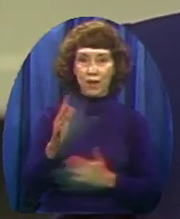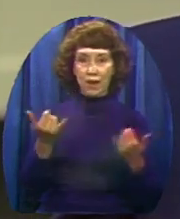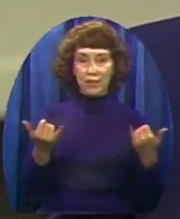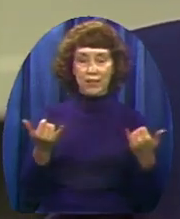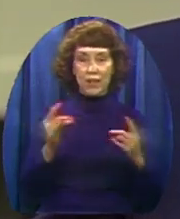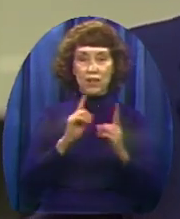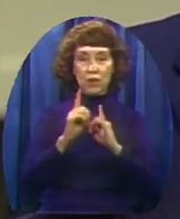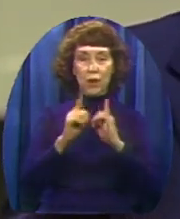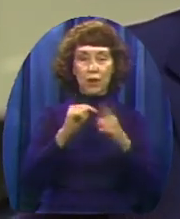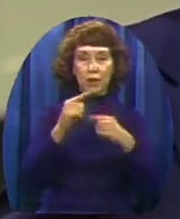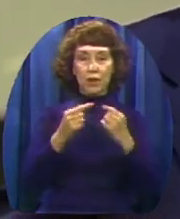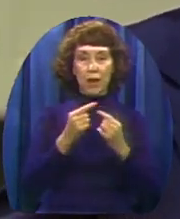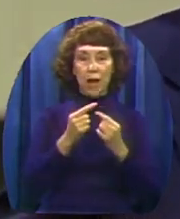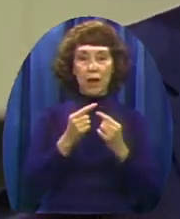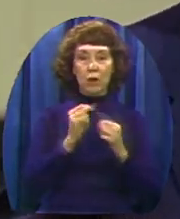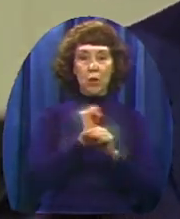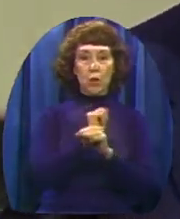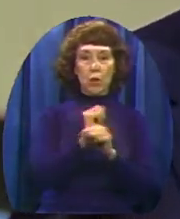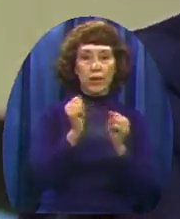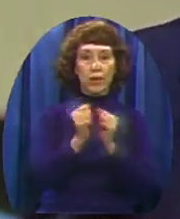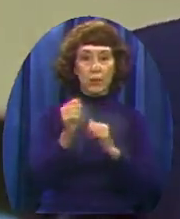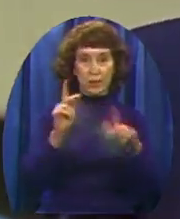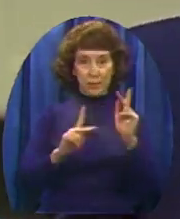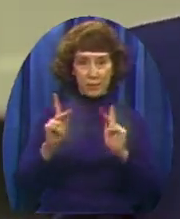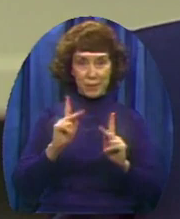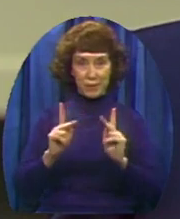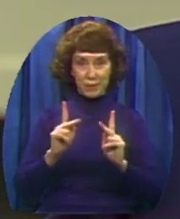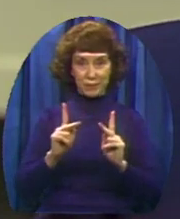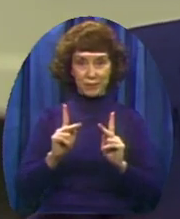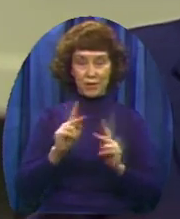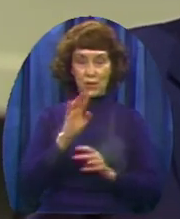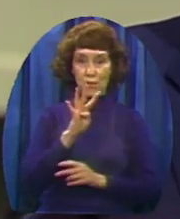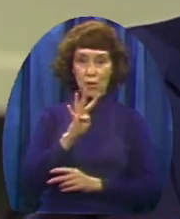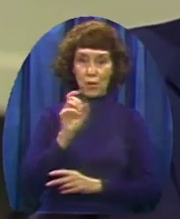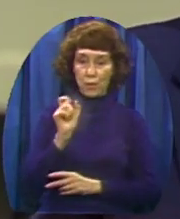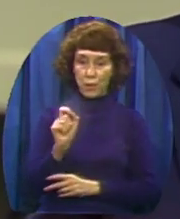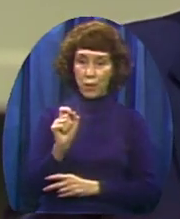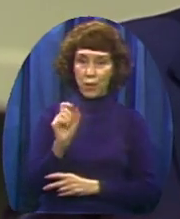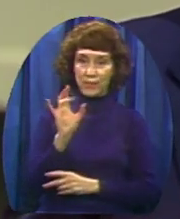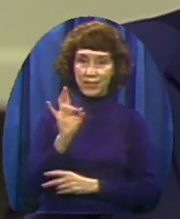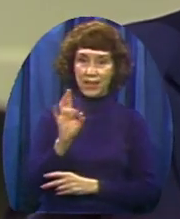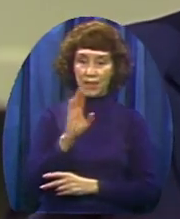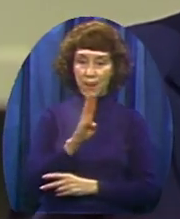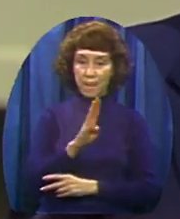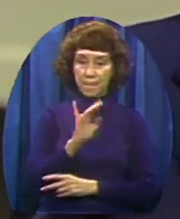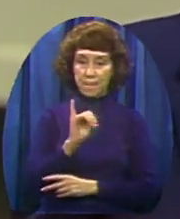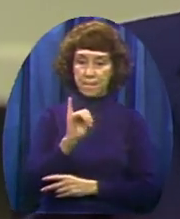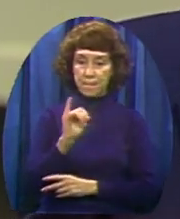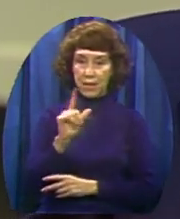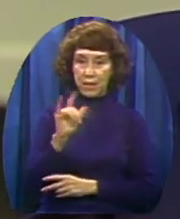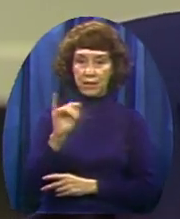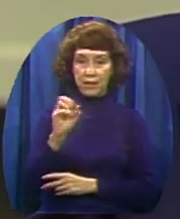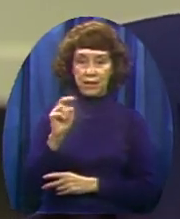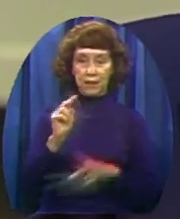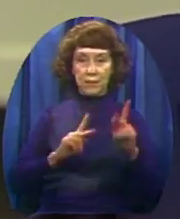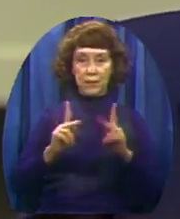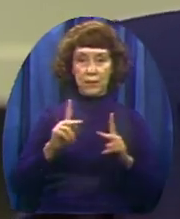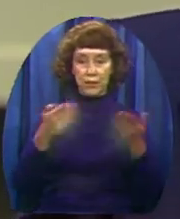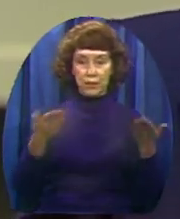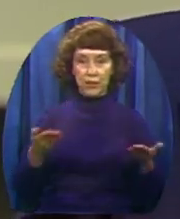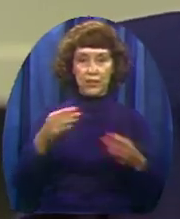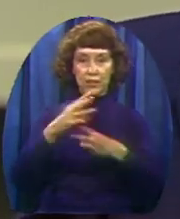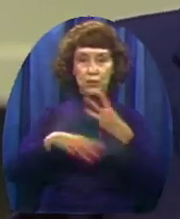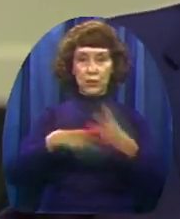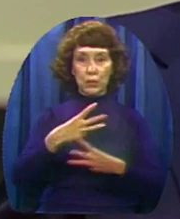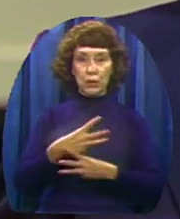people, dealing with people. We have a world of 4.7 billion people. The only successful persons on this